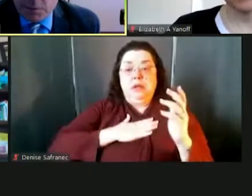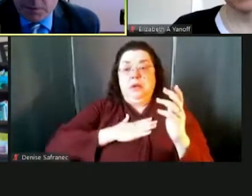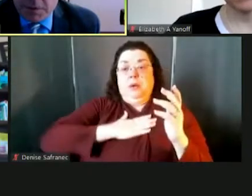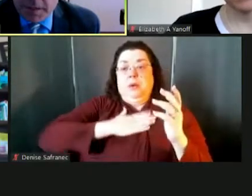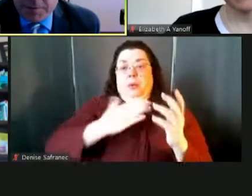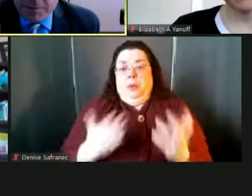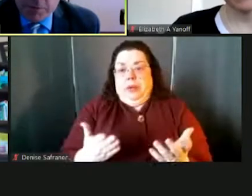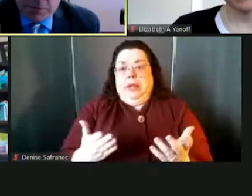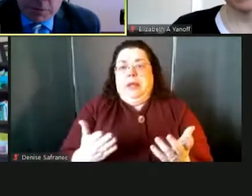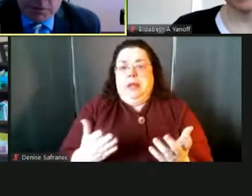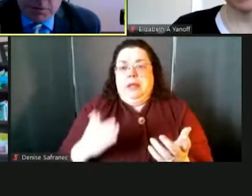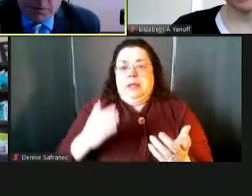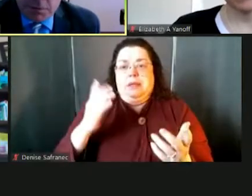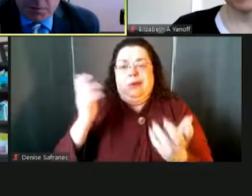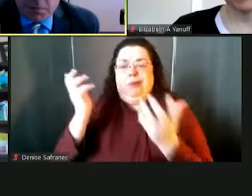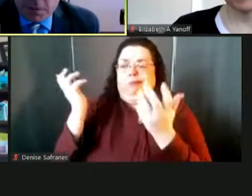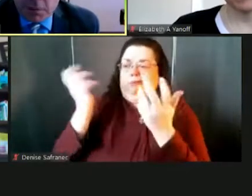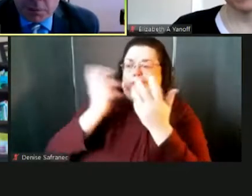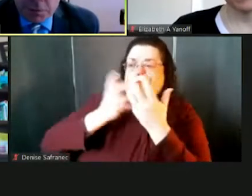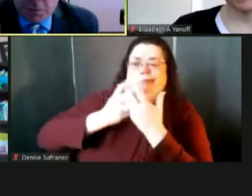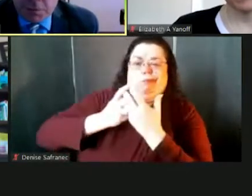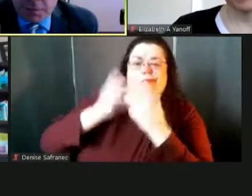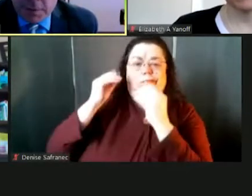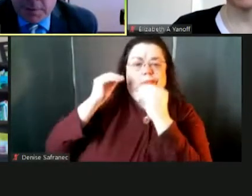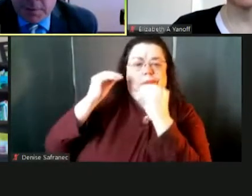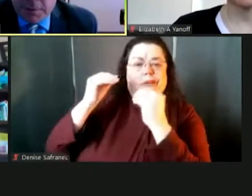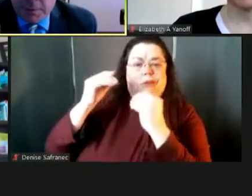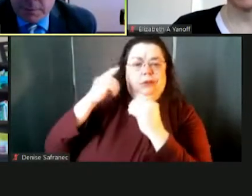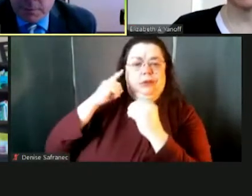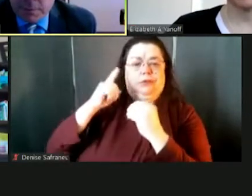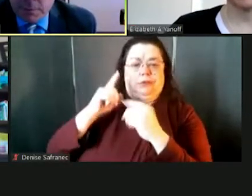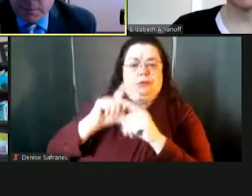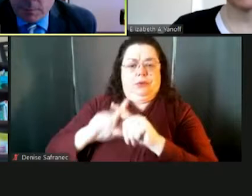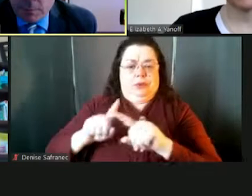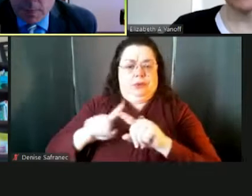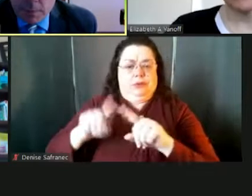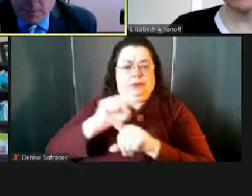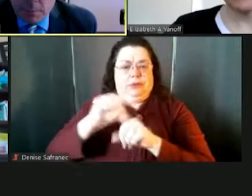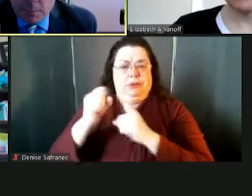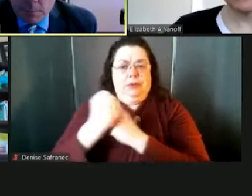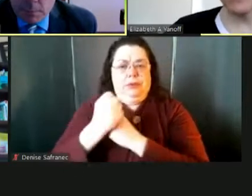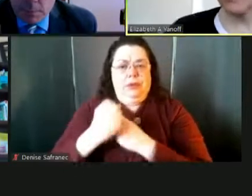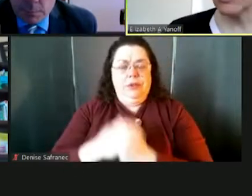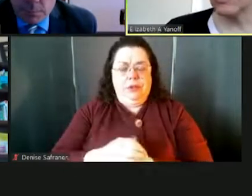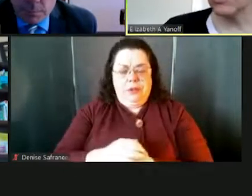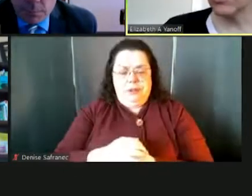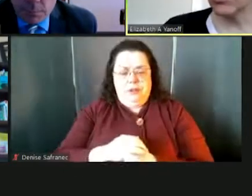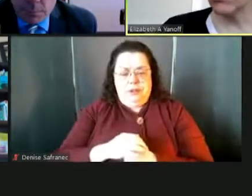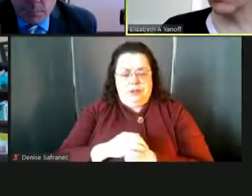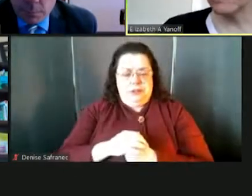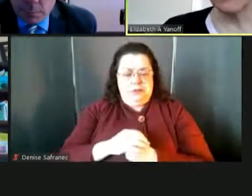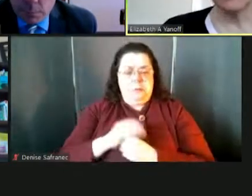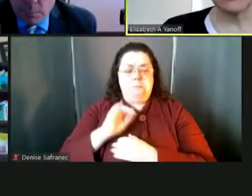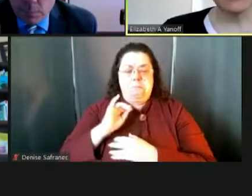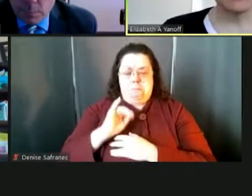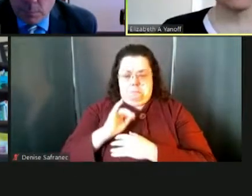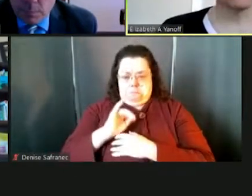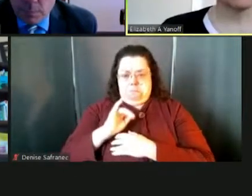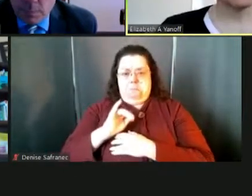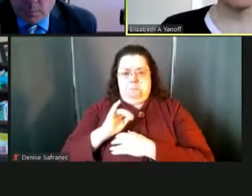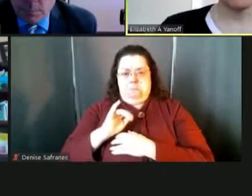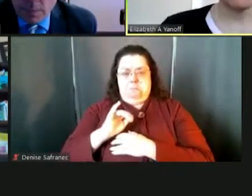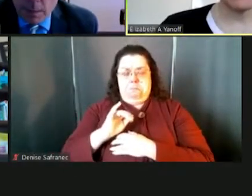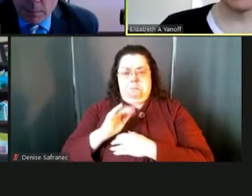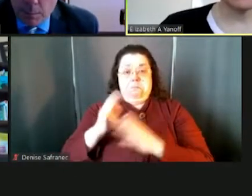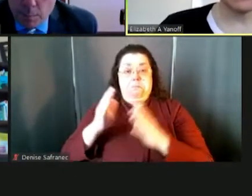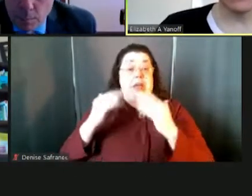adapt instruction to individual circumstances. Yes, and that actually, you know, leads me to my next